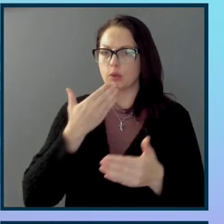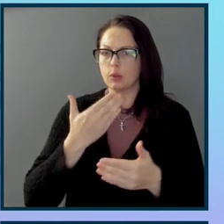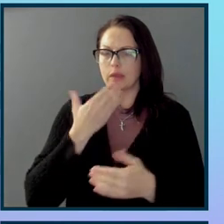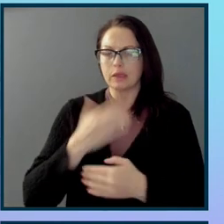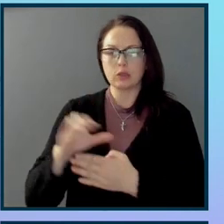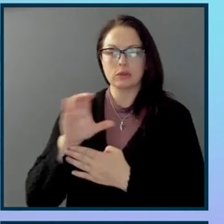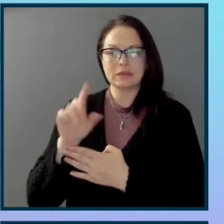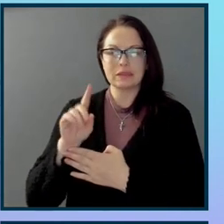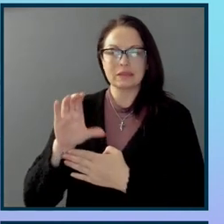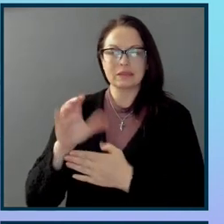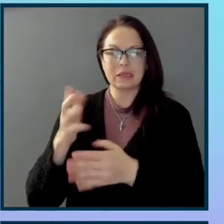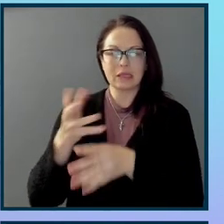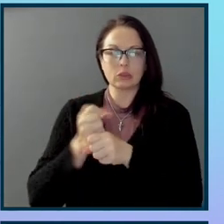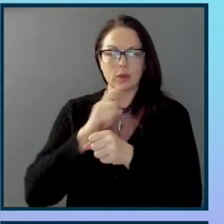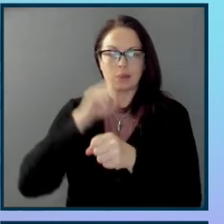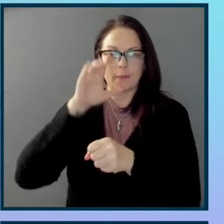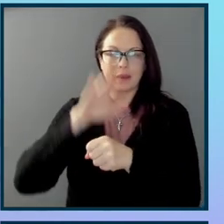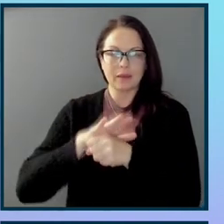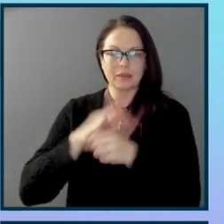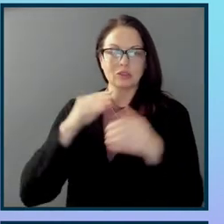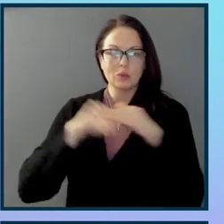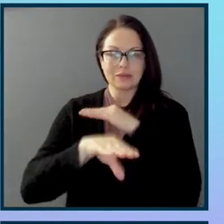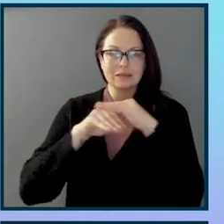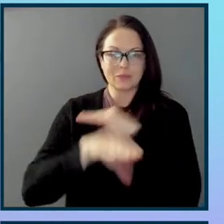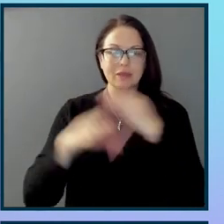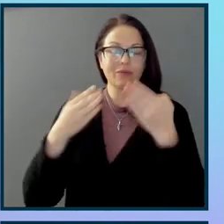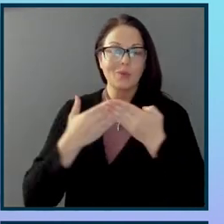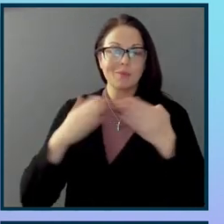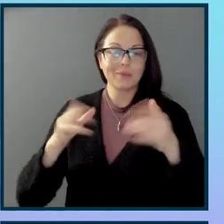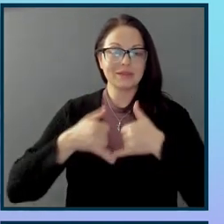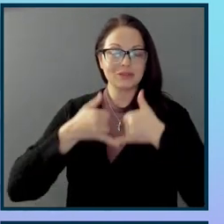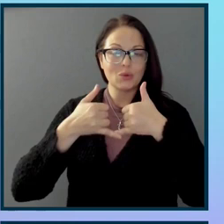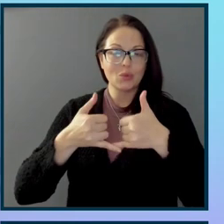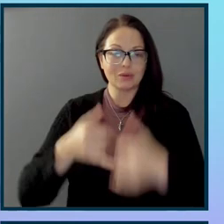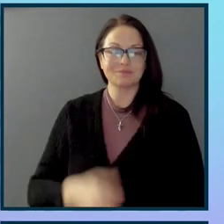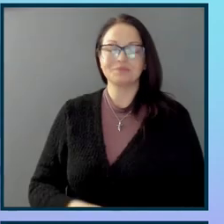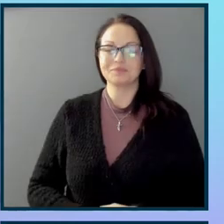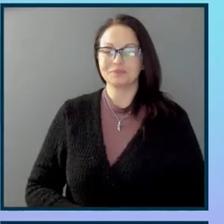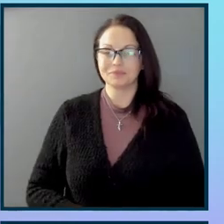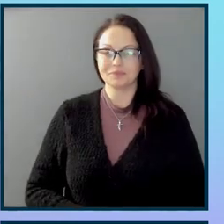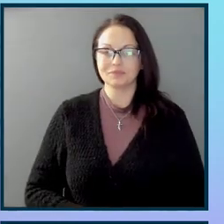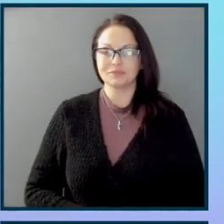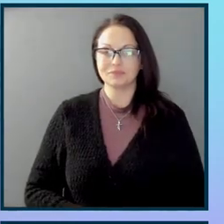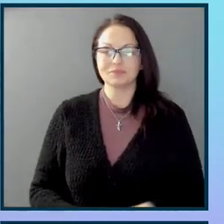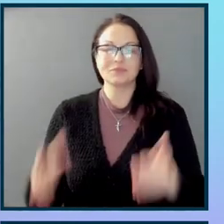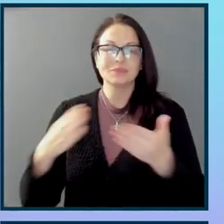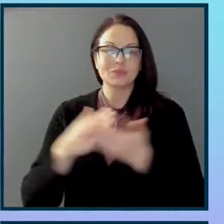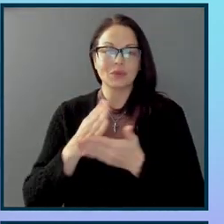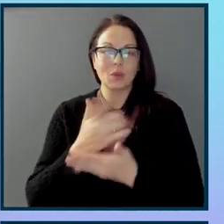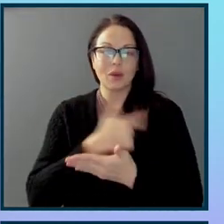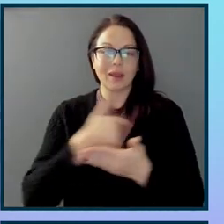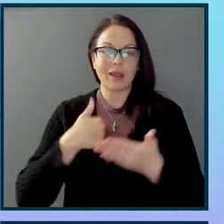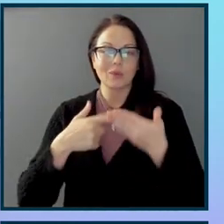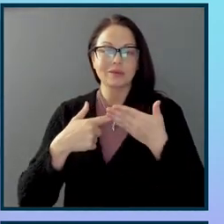and you get the Commitment to Accessibility in the Public Sector Award. All right. Now, we talked about the